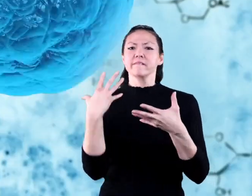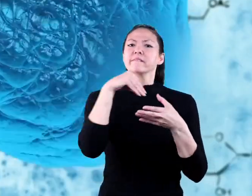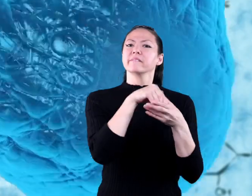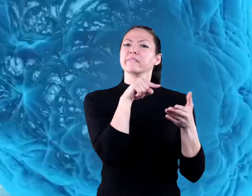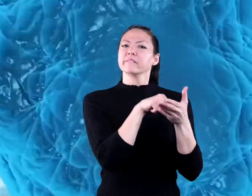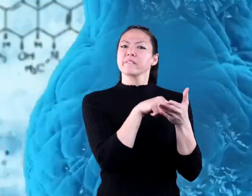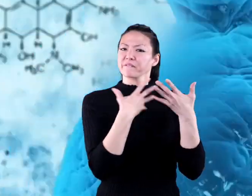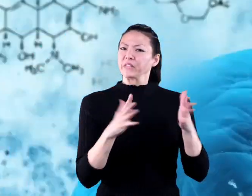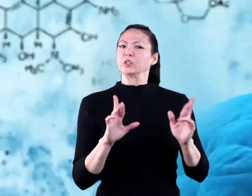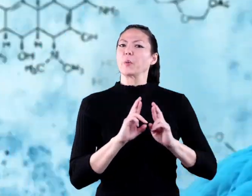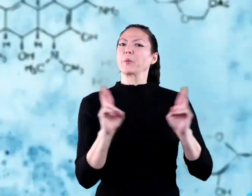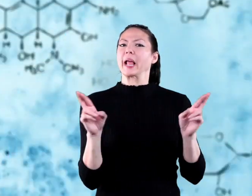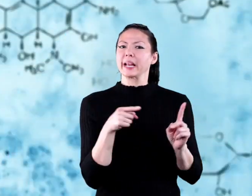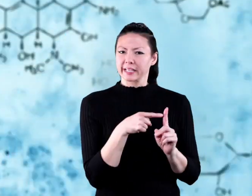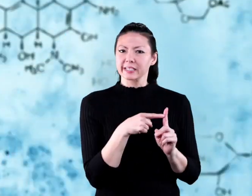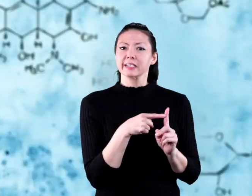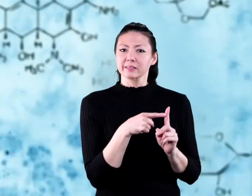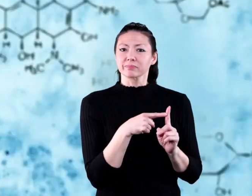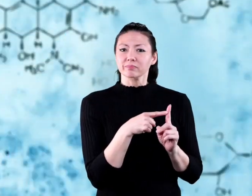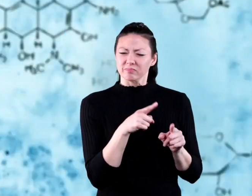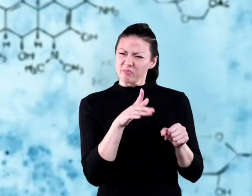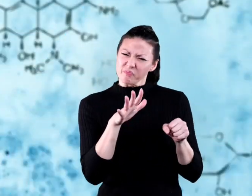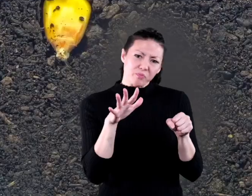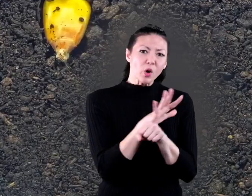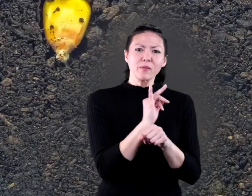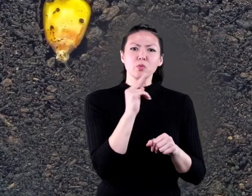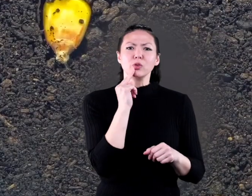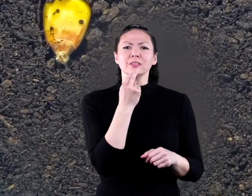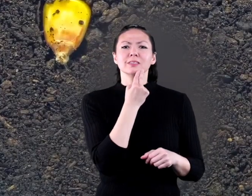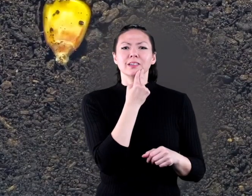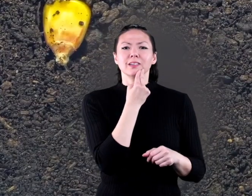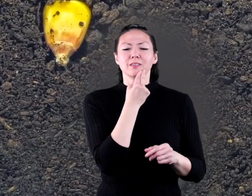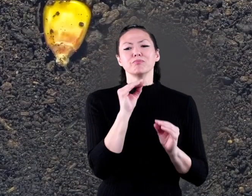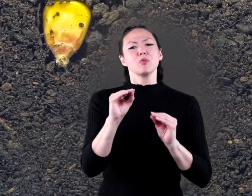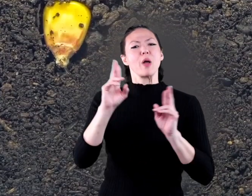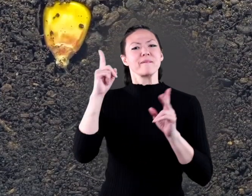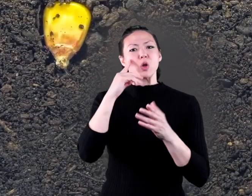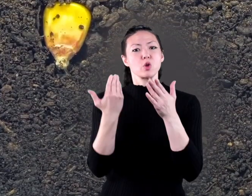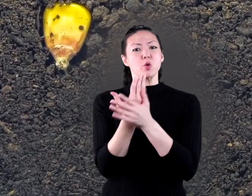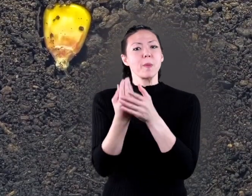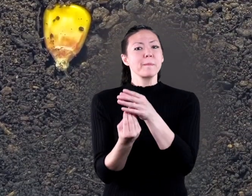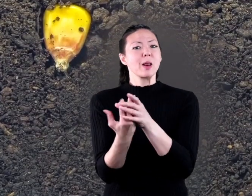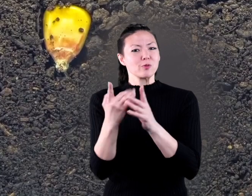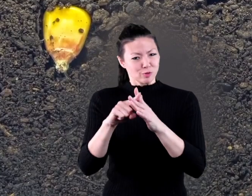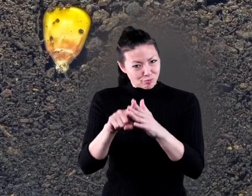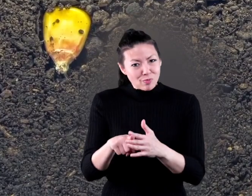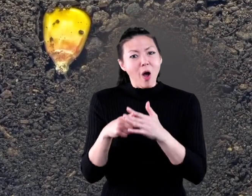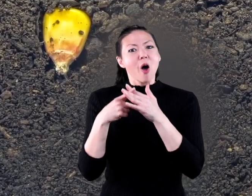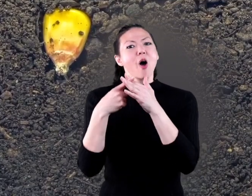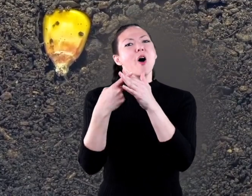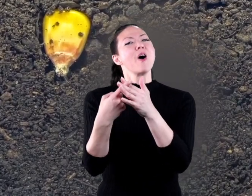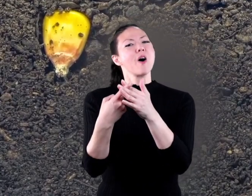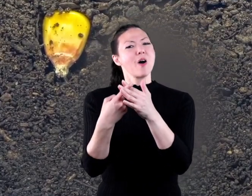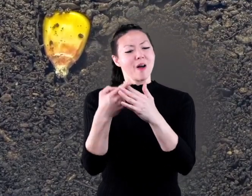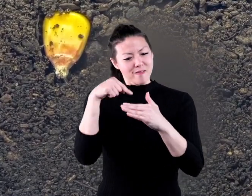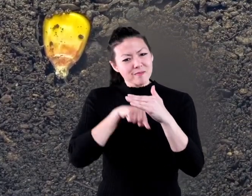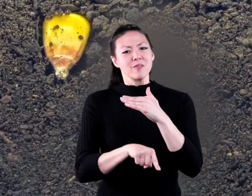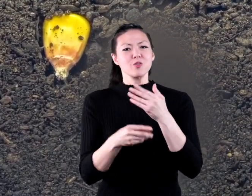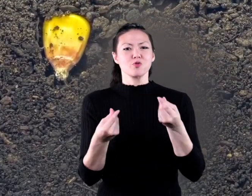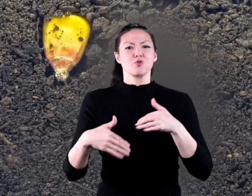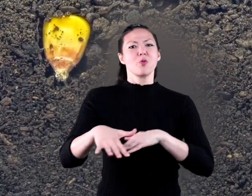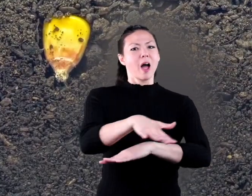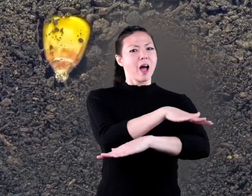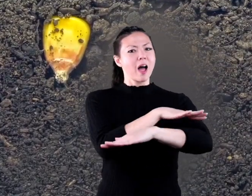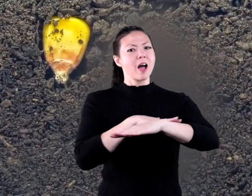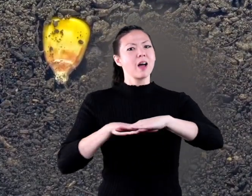DNA already in them. They're full of nutrients that the new plant can use to help it start to sprout